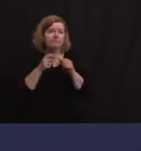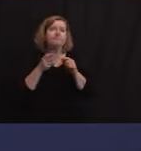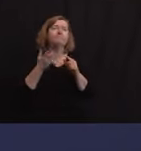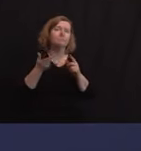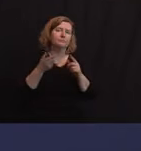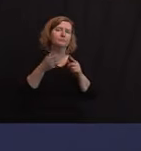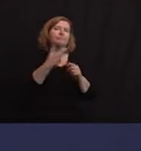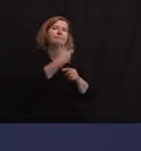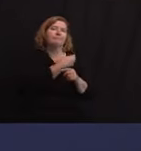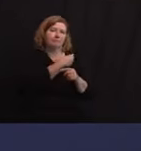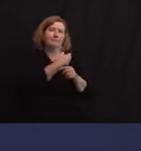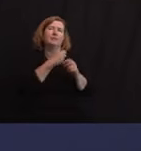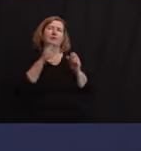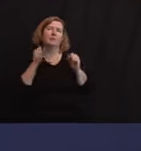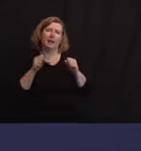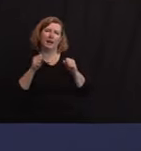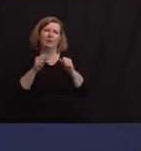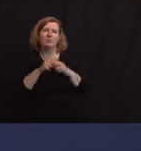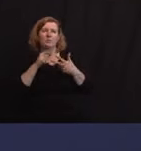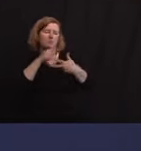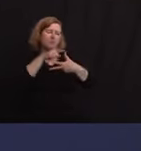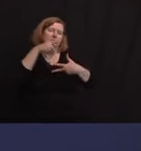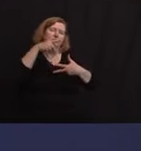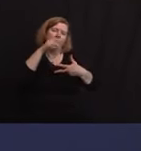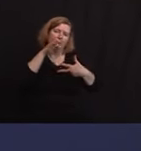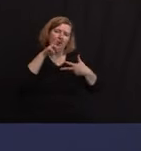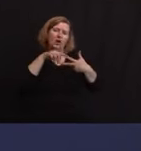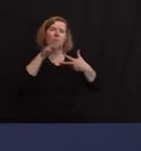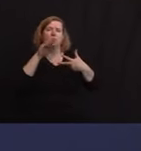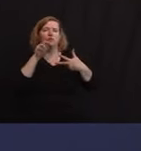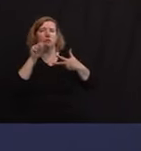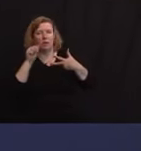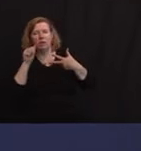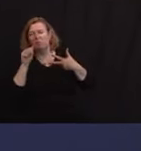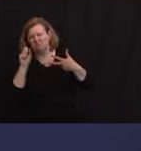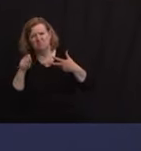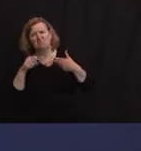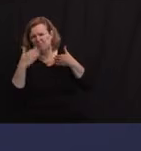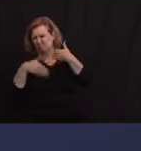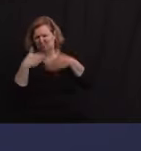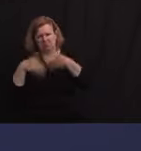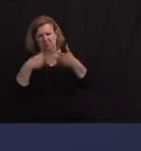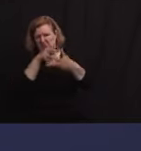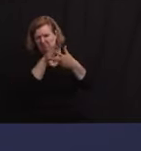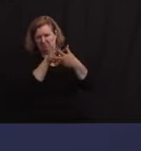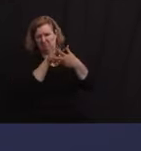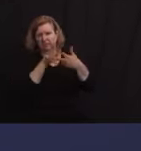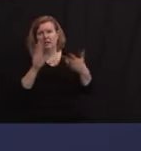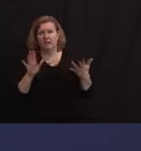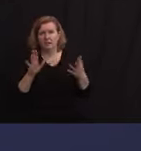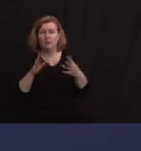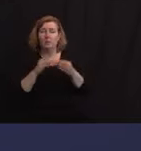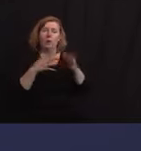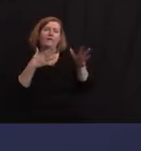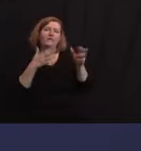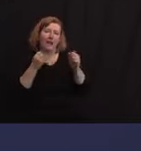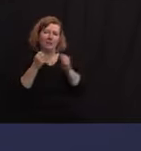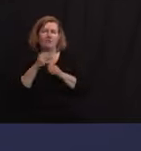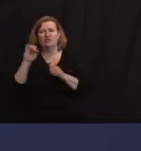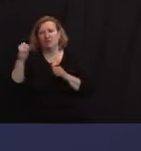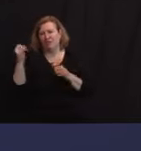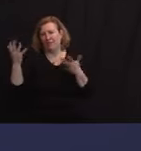Moderna. And obviously the facts show that we are doing it with them, but not at the pace we would like. Remember, only